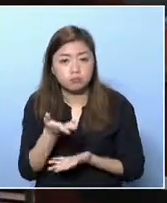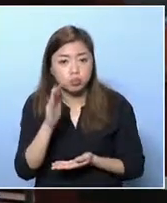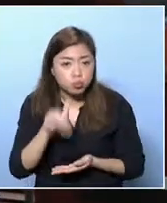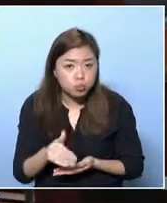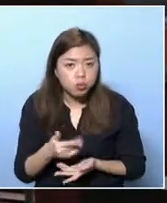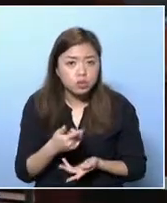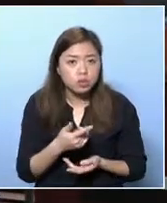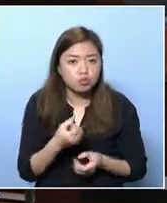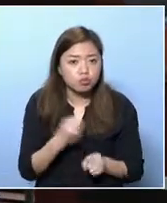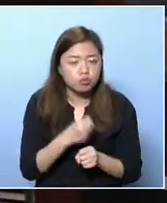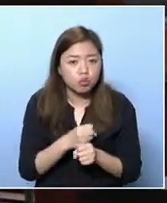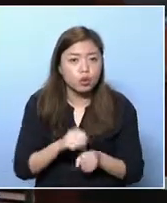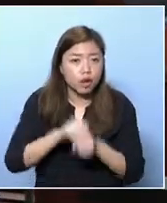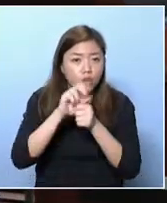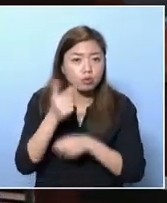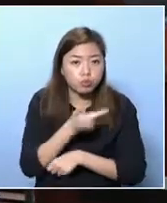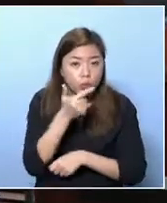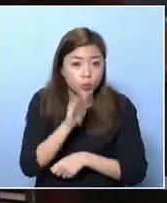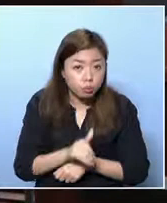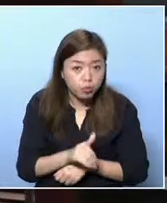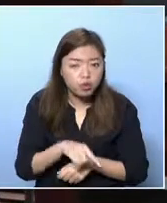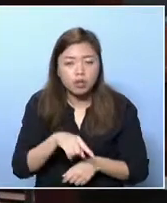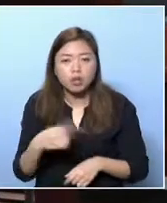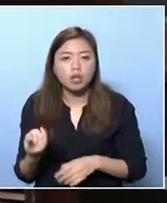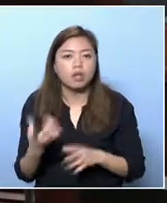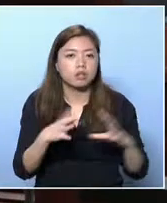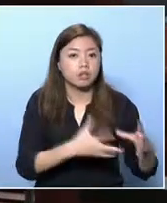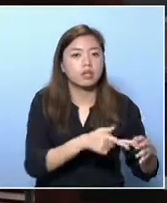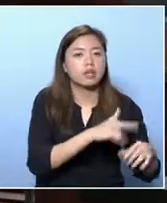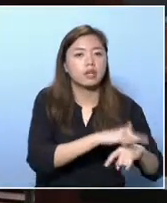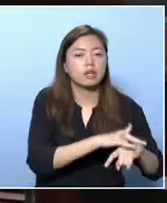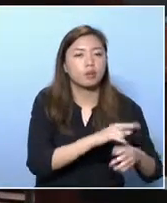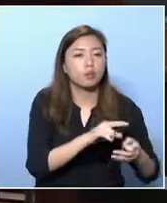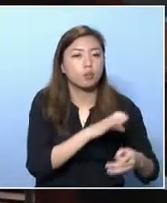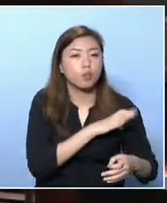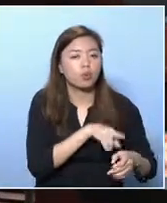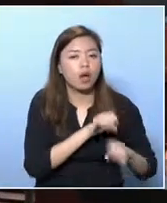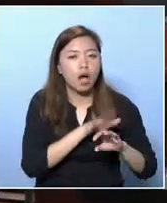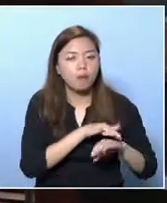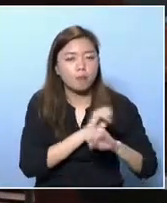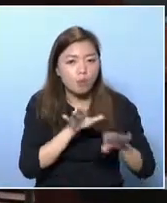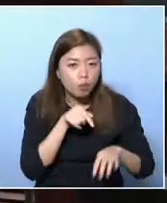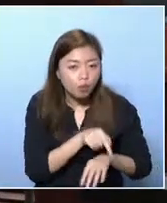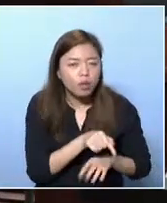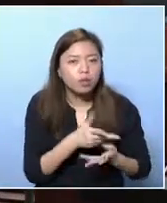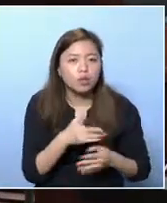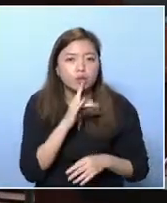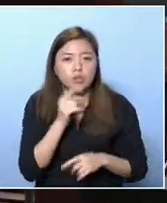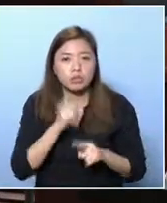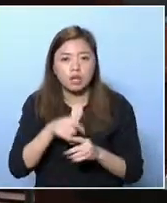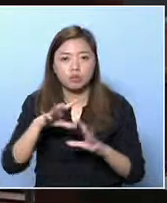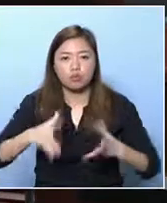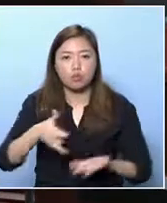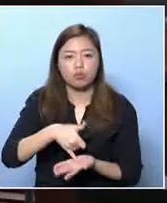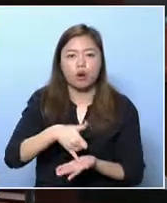instead of at a narrow pace. We want to have primary health care in all the 18 districts, and now